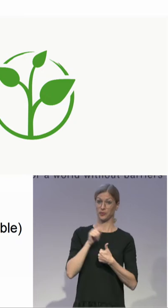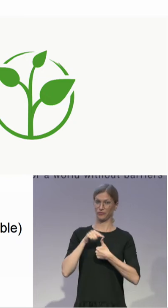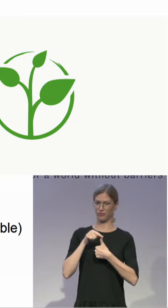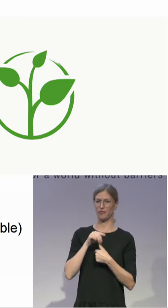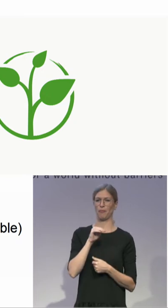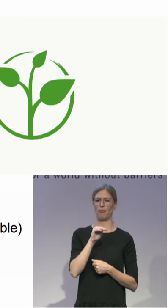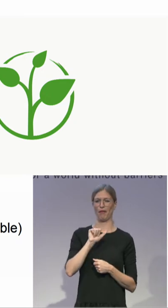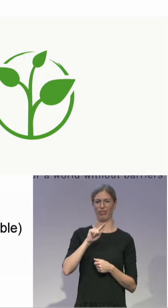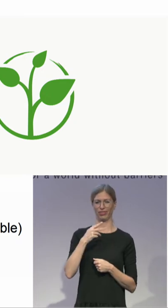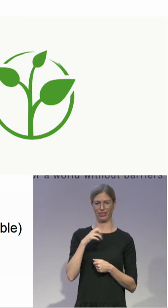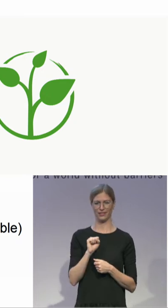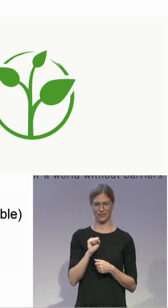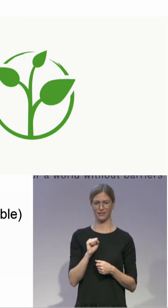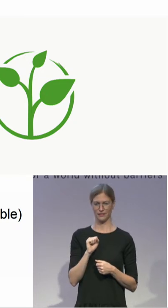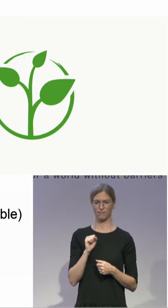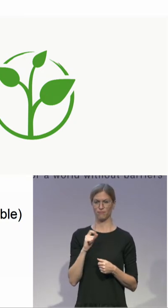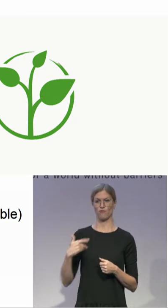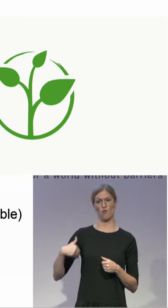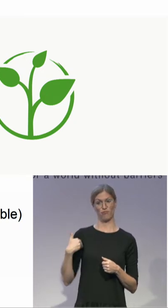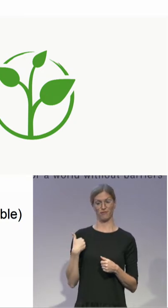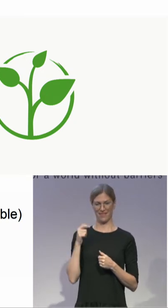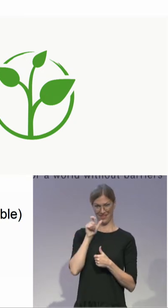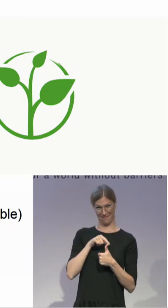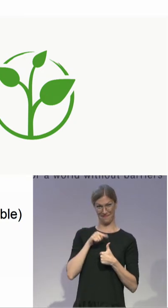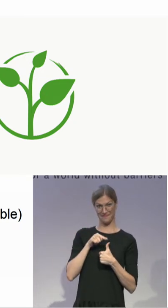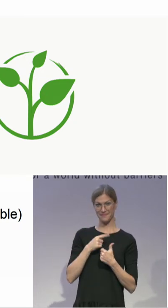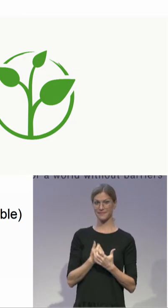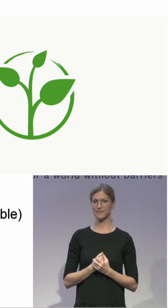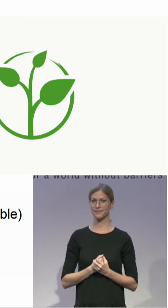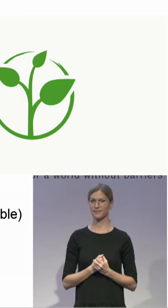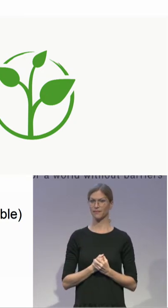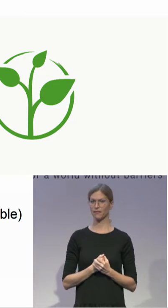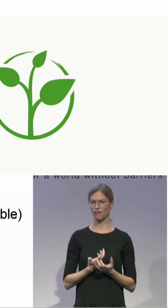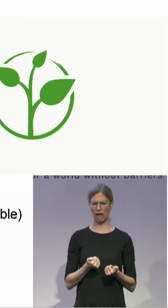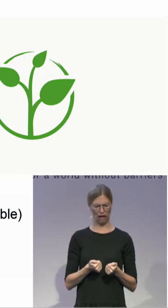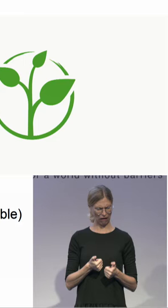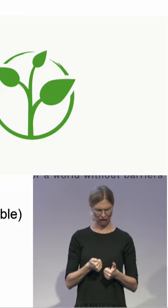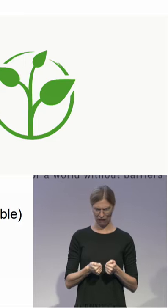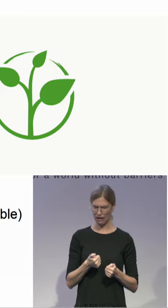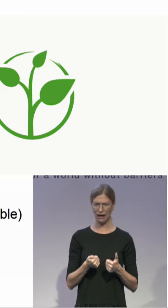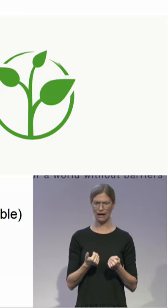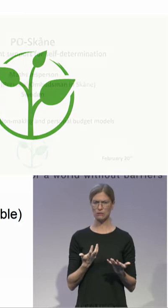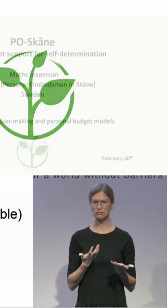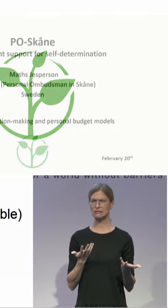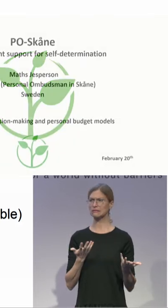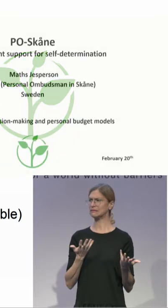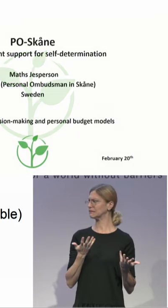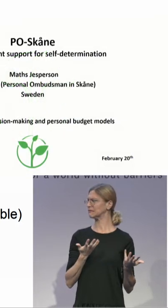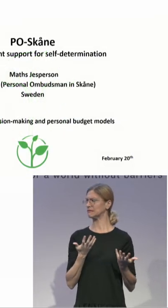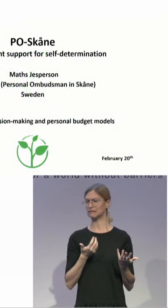How do I move the... It's technical thing. How do I move the images? Oh, there it is. Oh, okay.